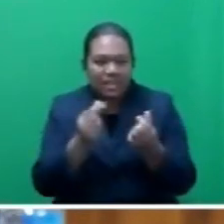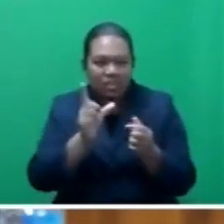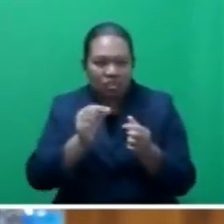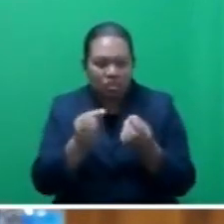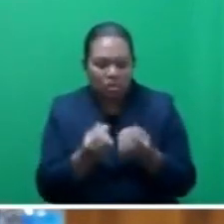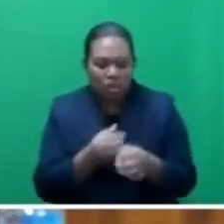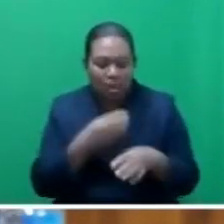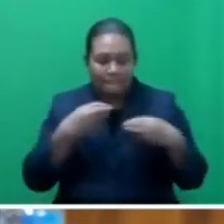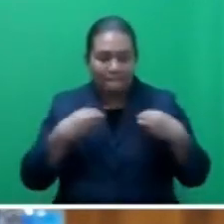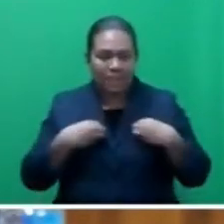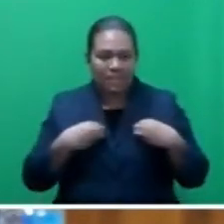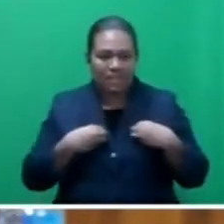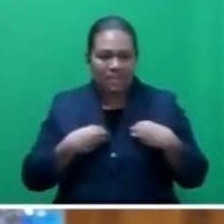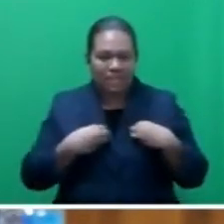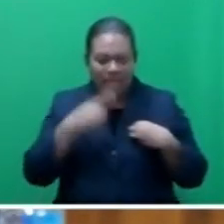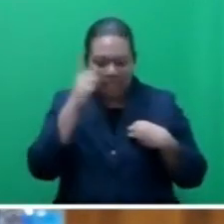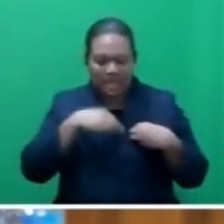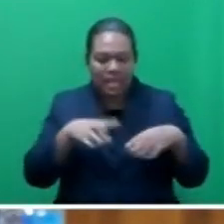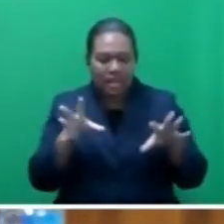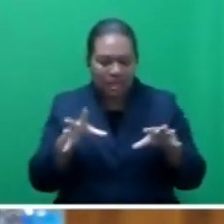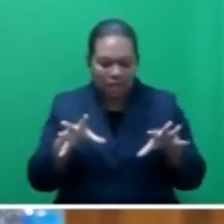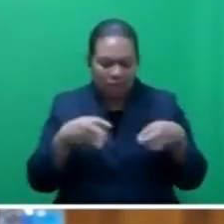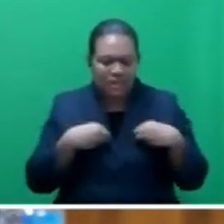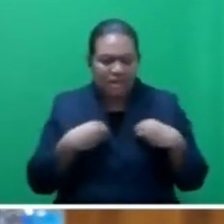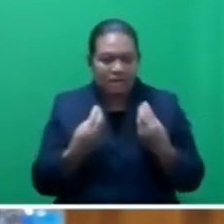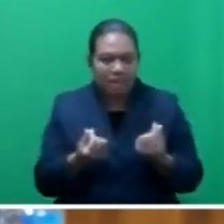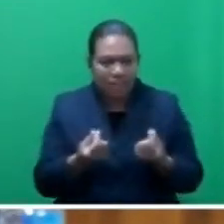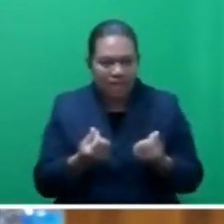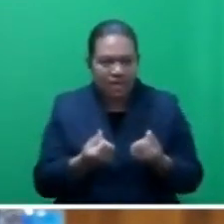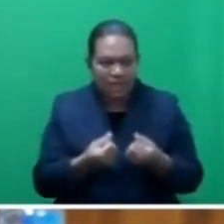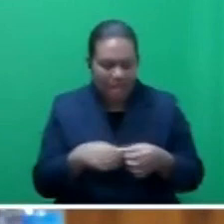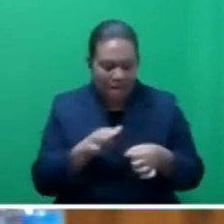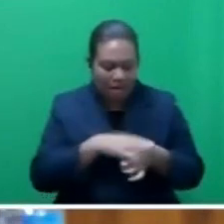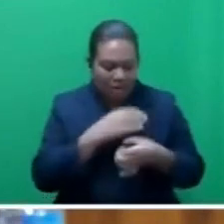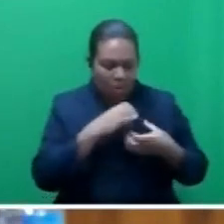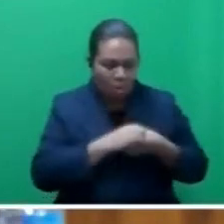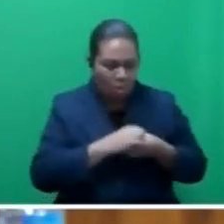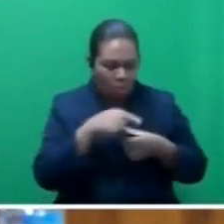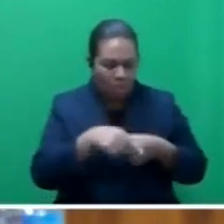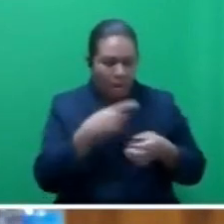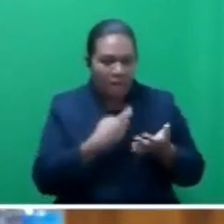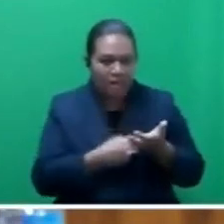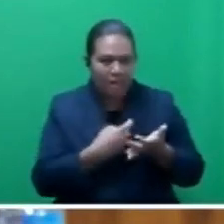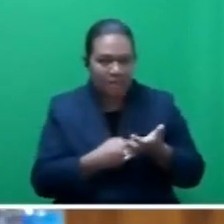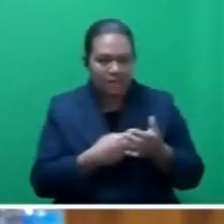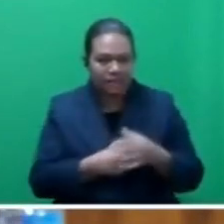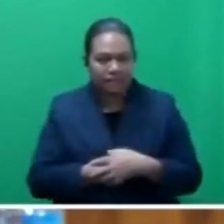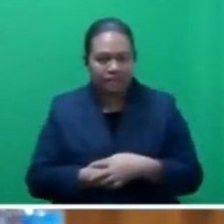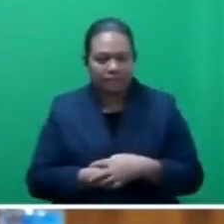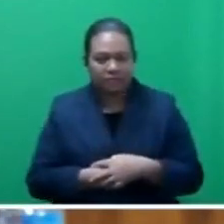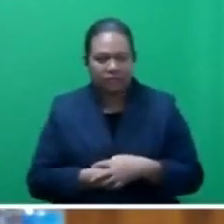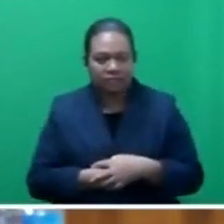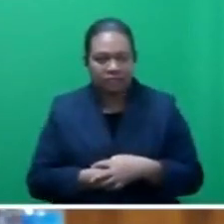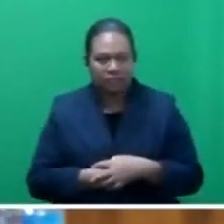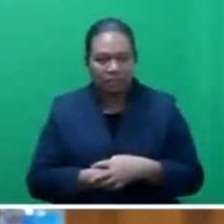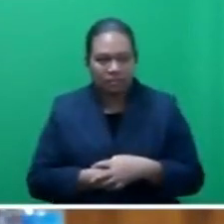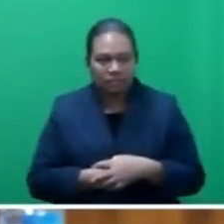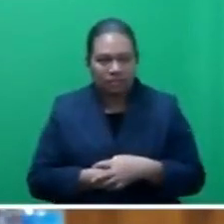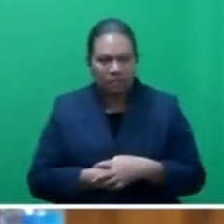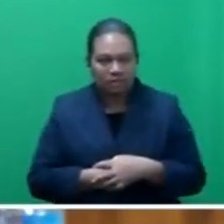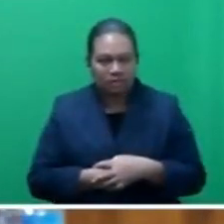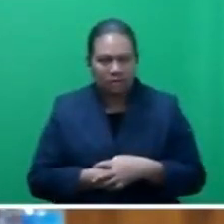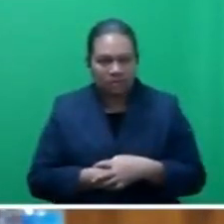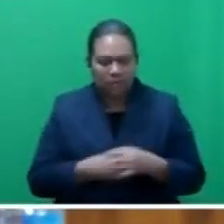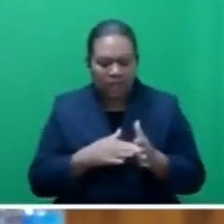easier to get that money, and own that money. Mr. Speaker said, on this note, if you look at the